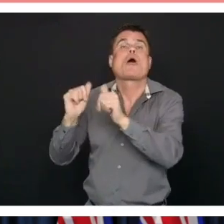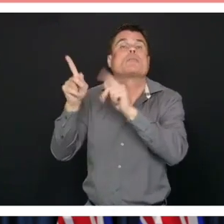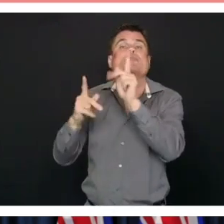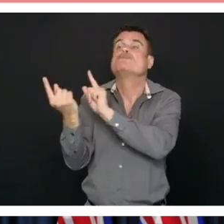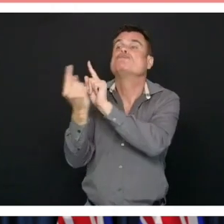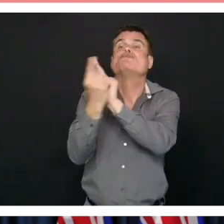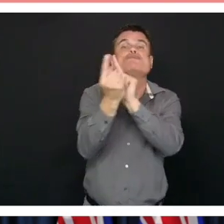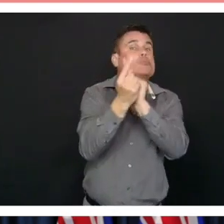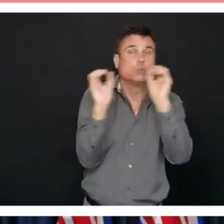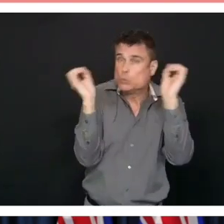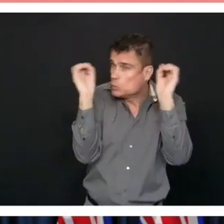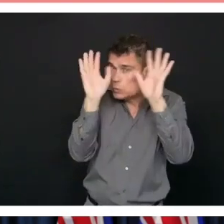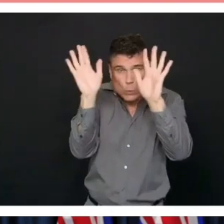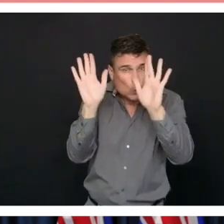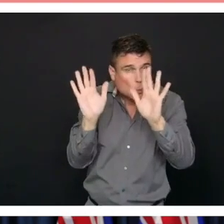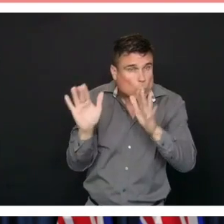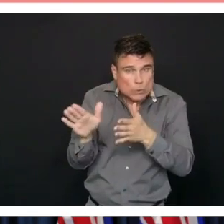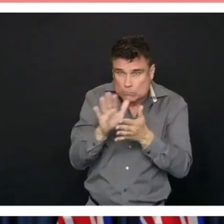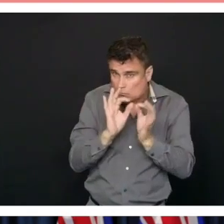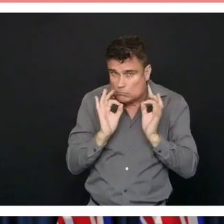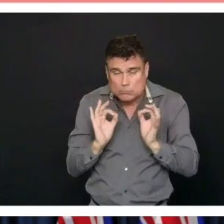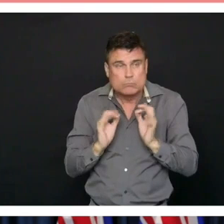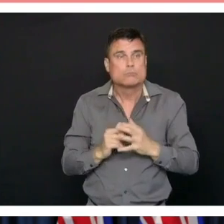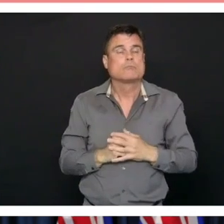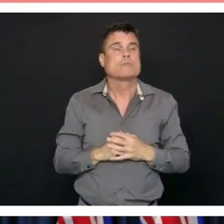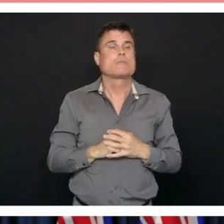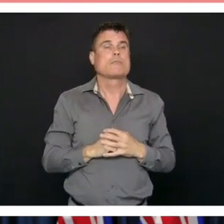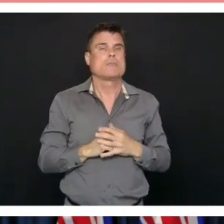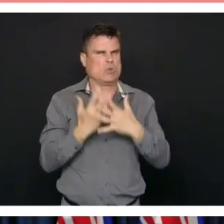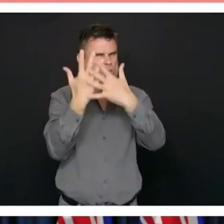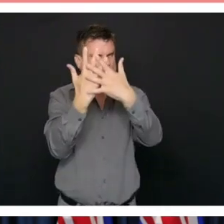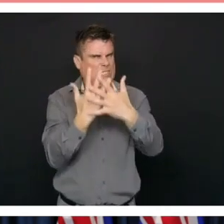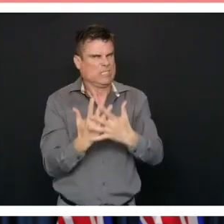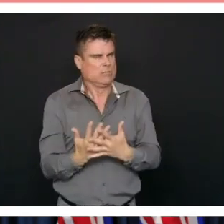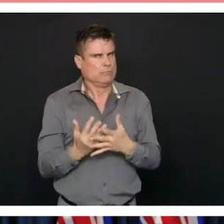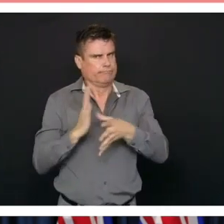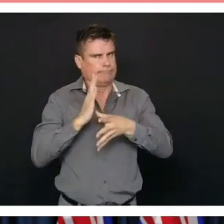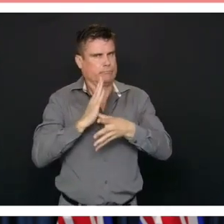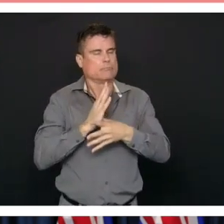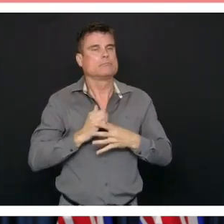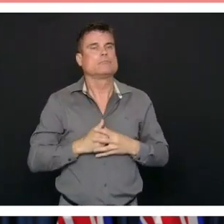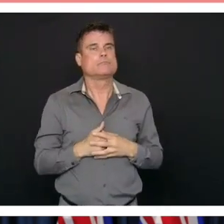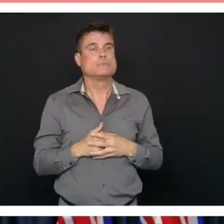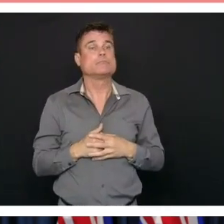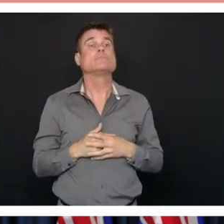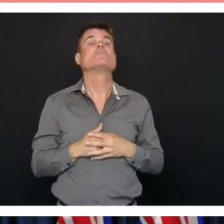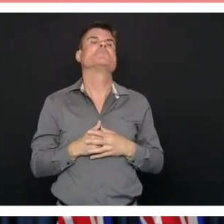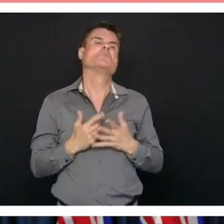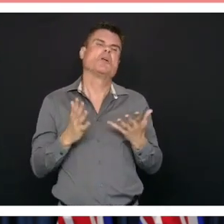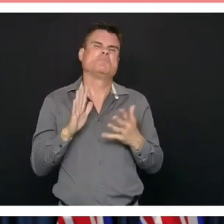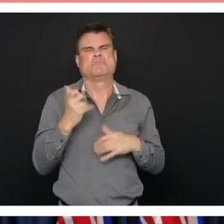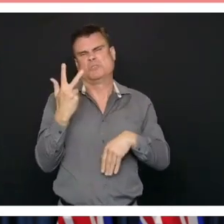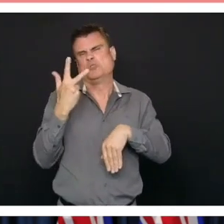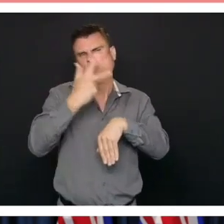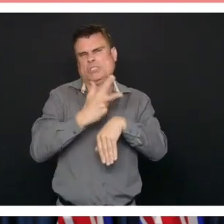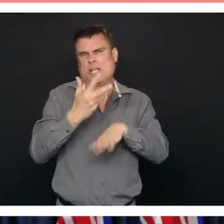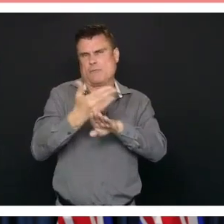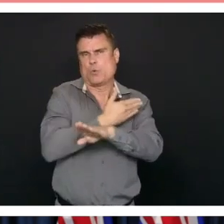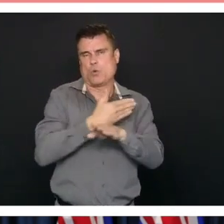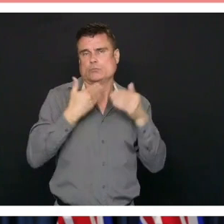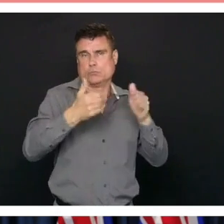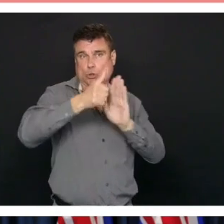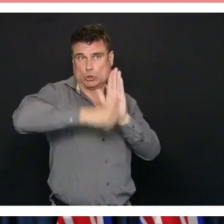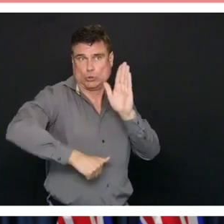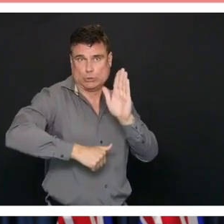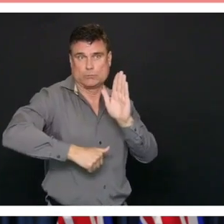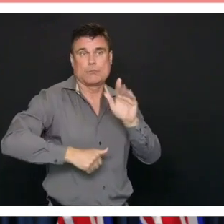have symptoms and it be required. And then that process will be repeated on your day of surgery so that everybody is